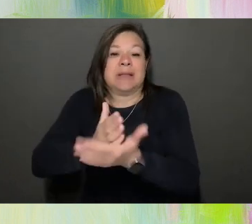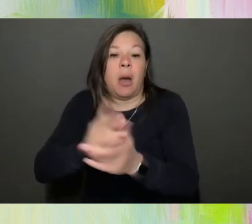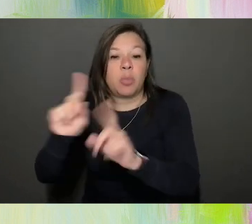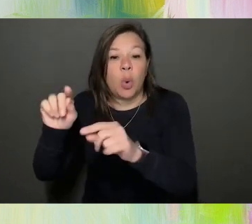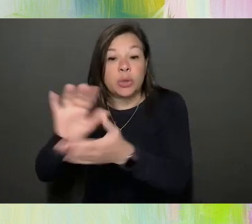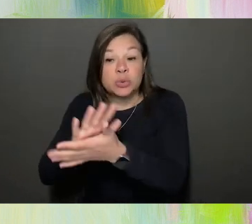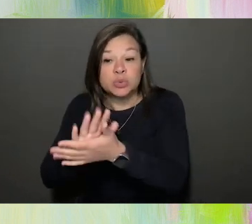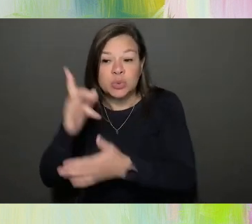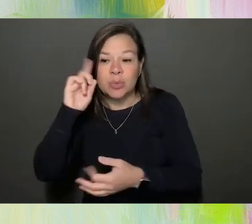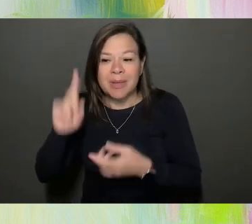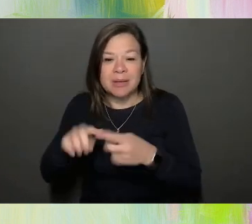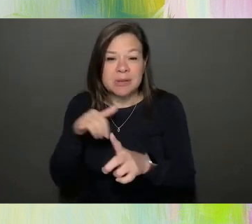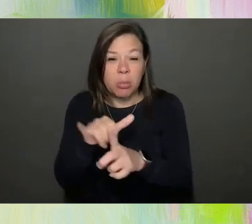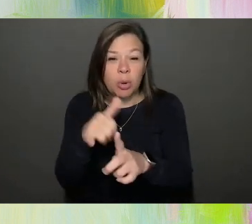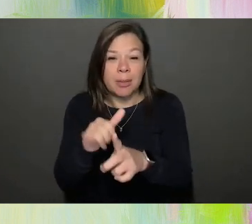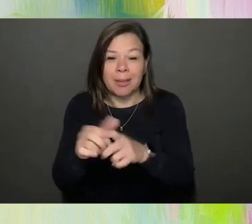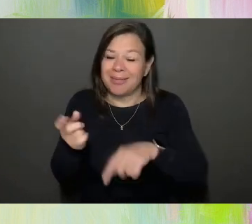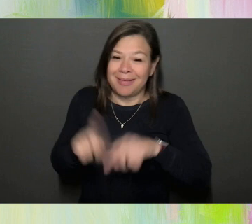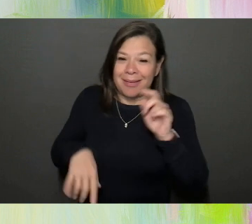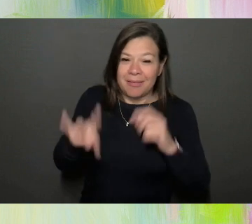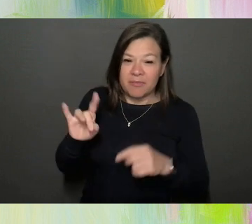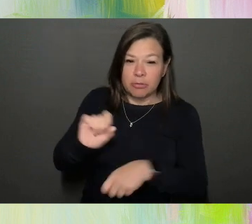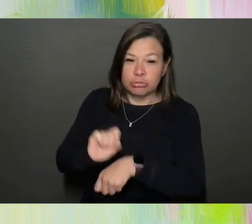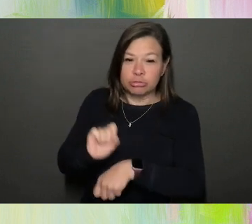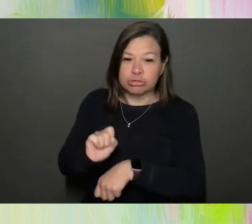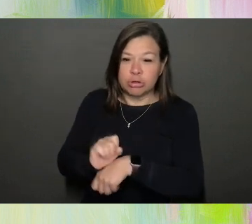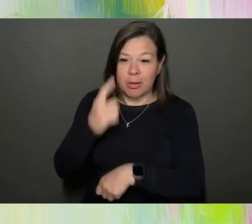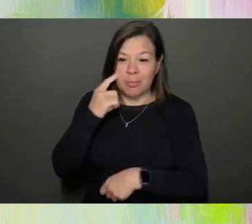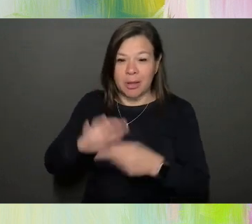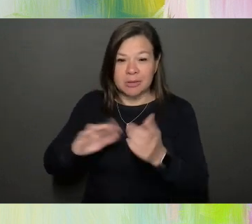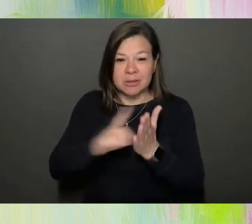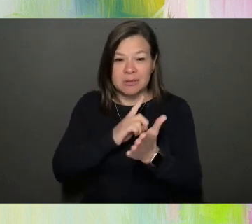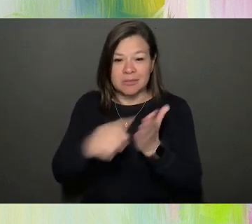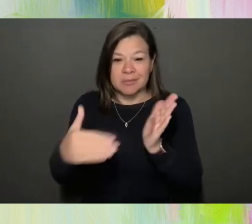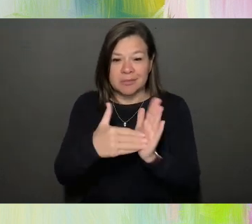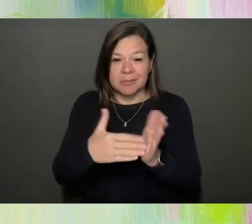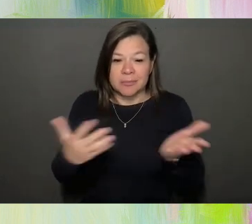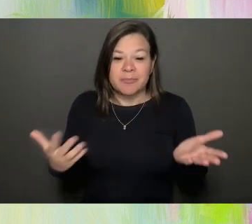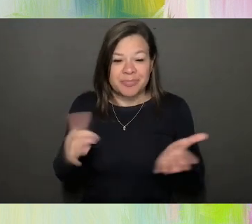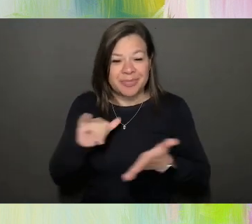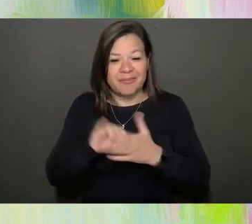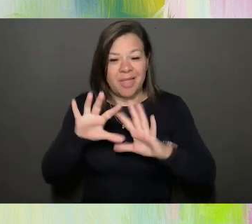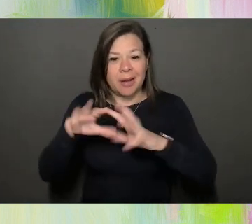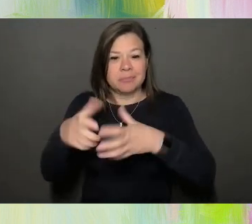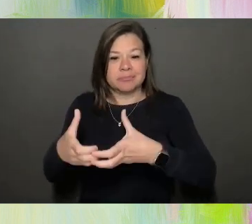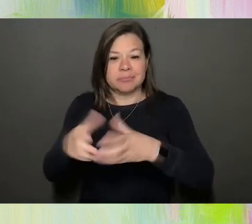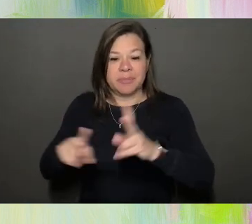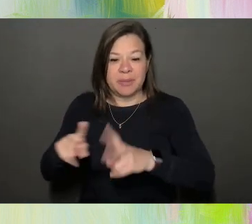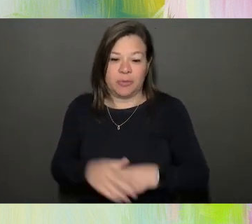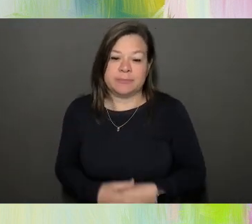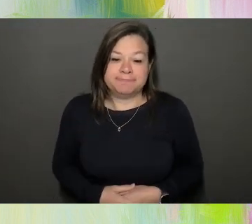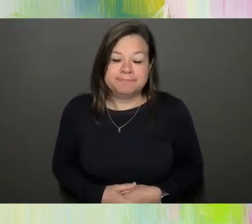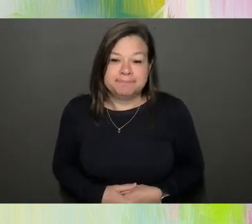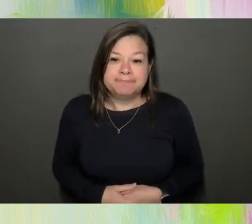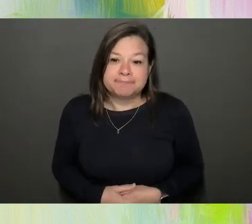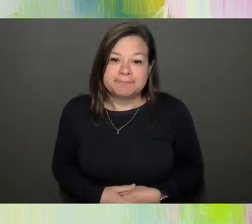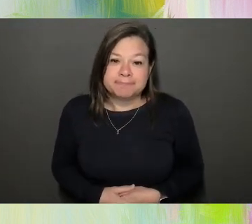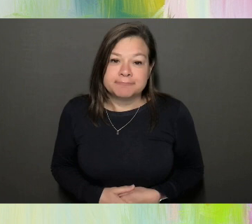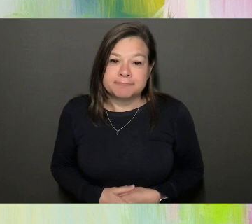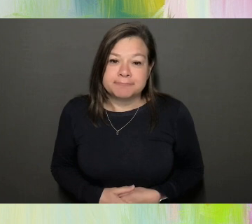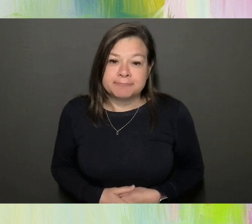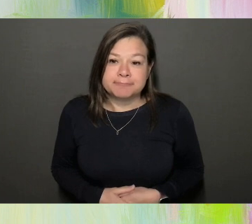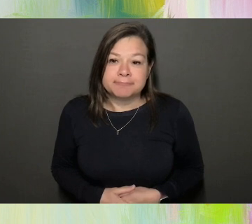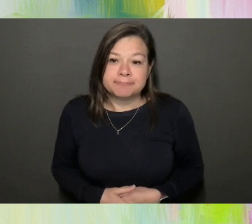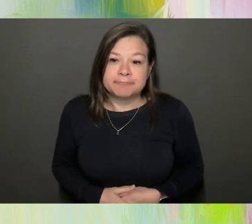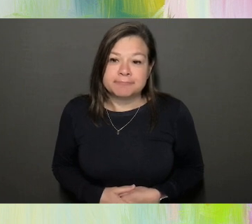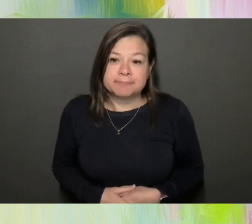because, uh, you know, because of the discrimination against that population. Uh, so it's, uh, it's,